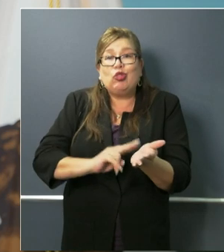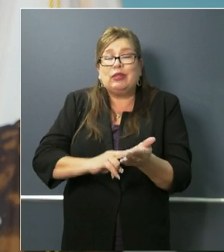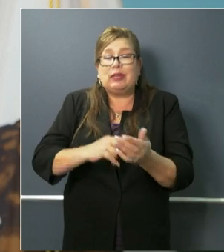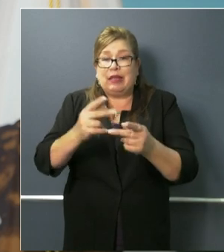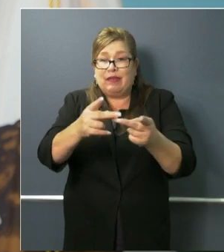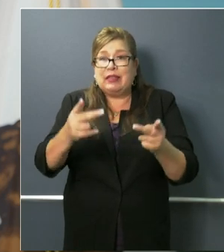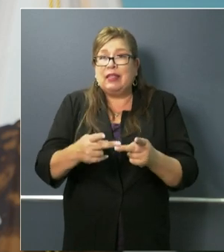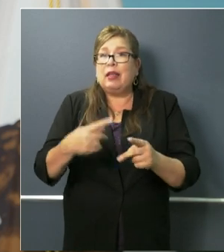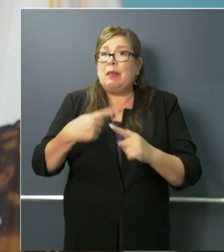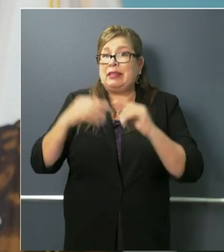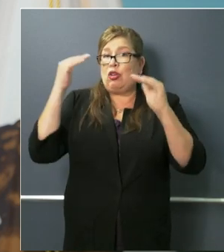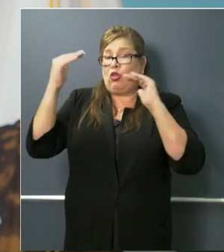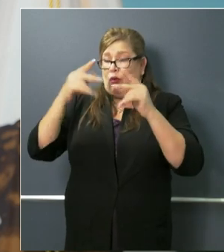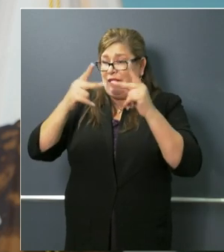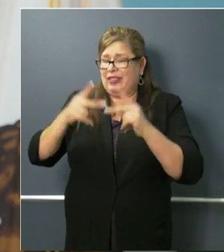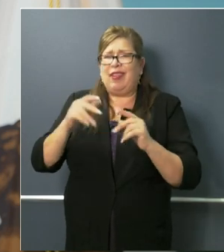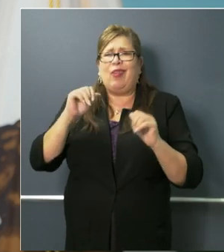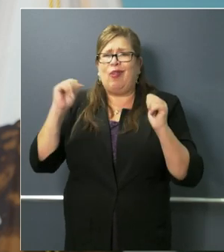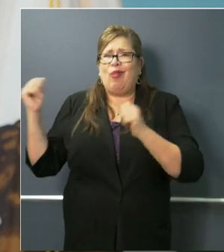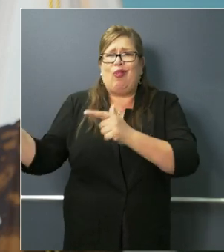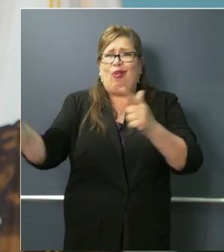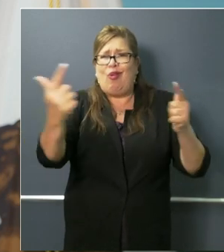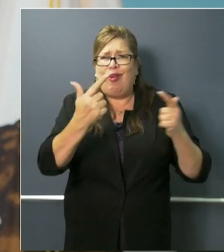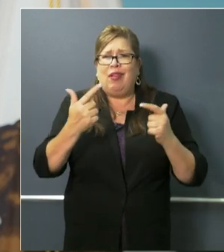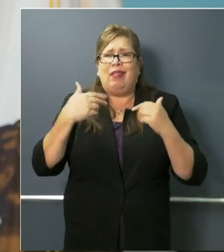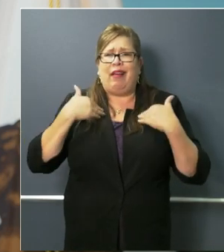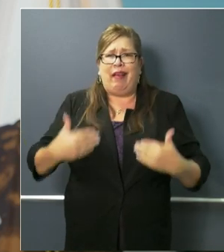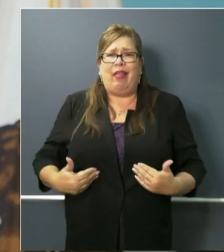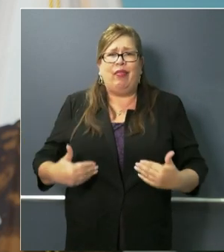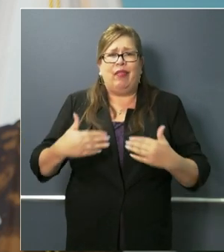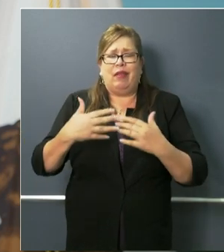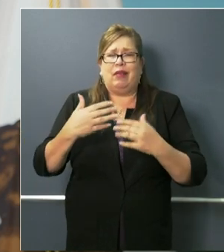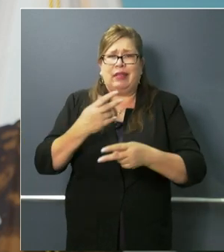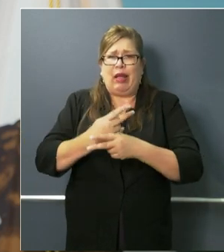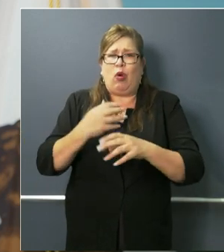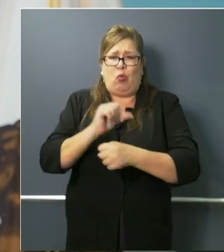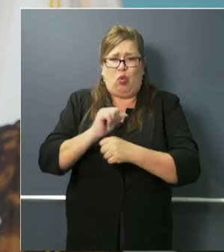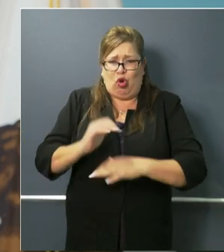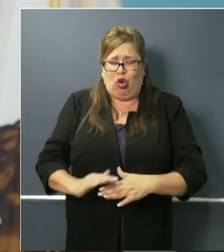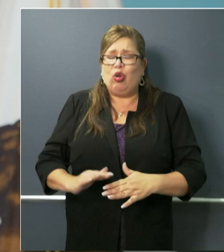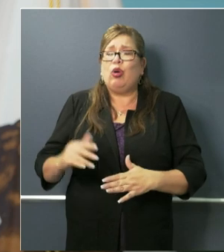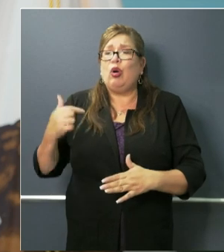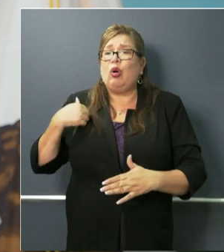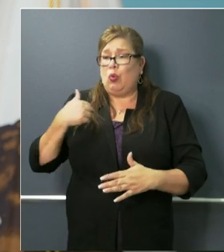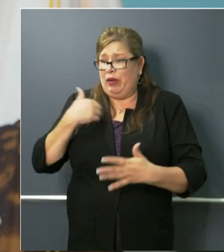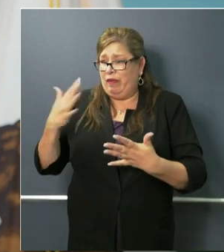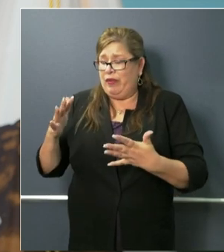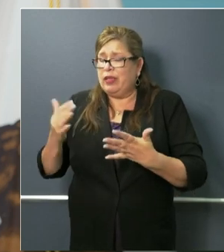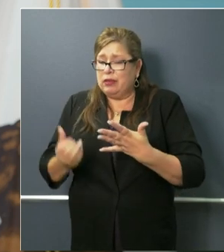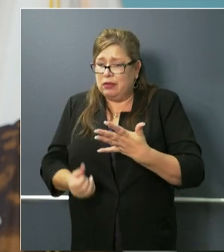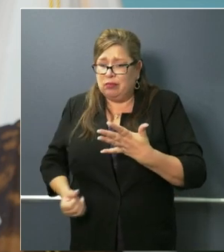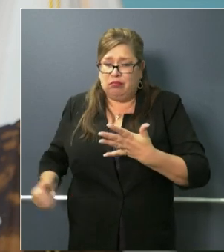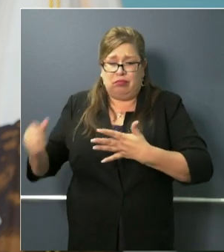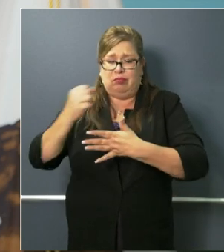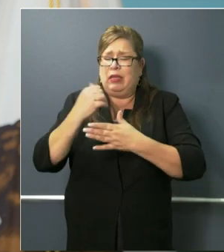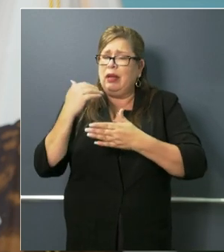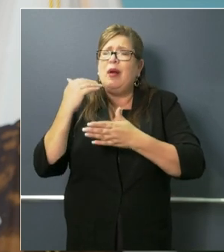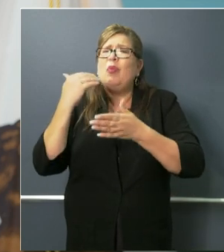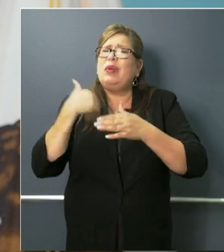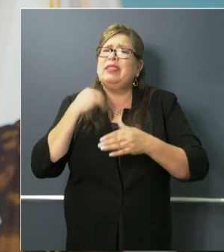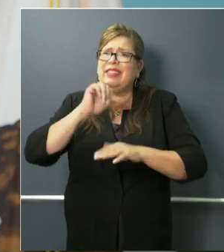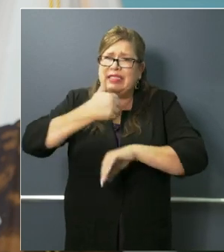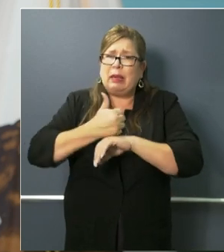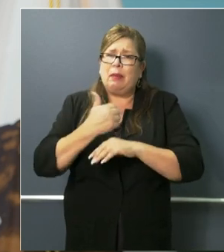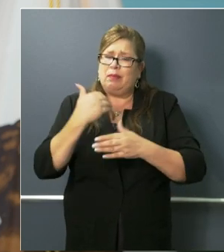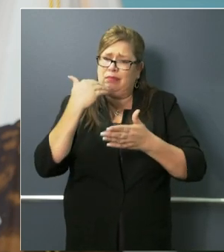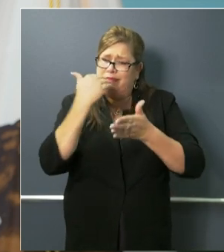we have broadly then put together additional protocols of prioritization that ultimately go to the community surveillance uh that we've described